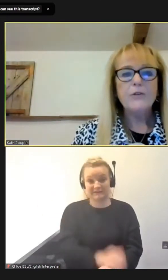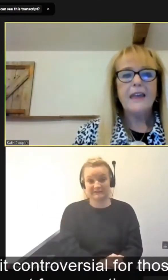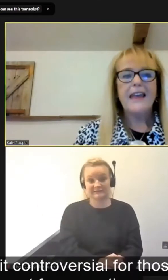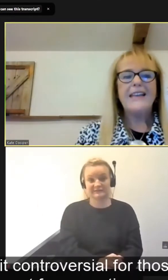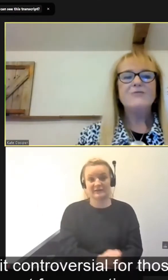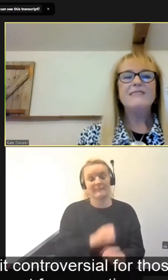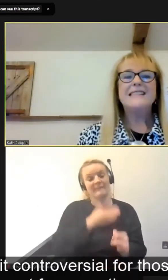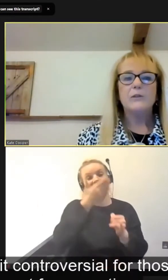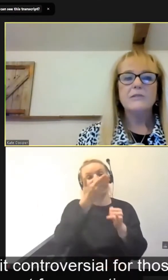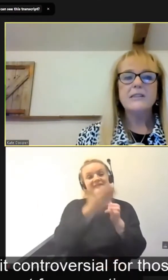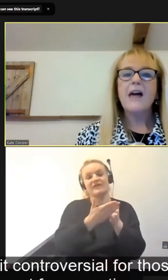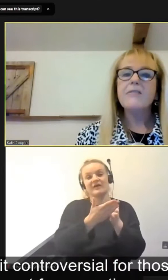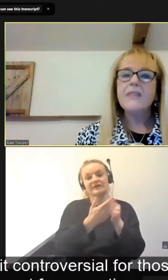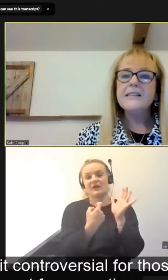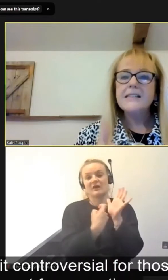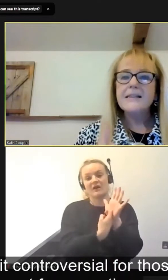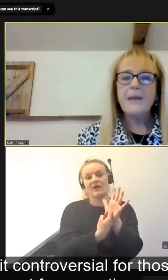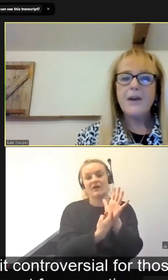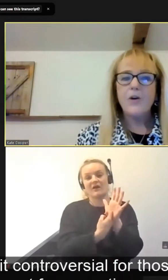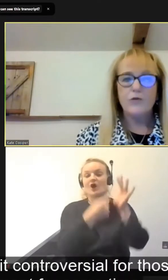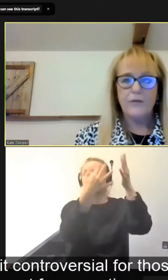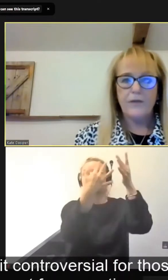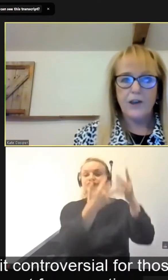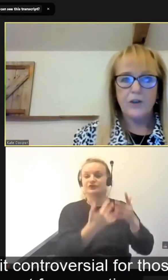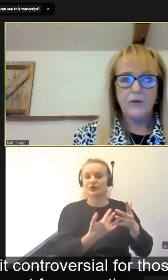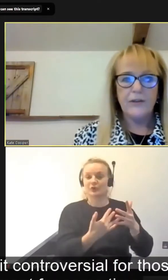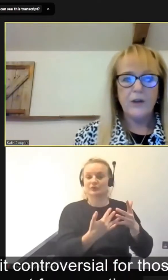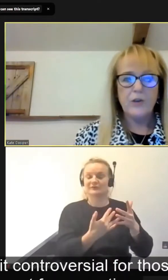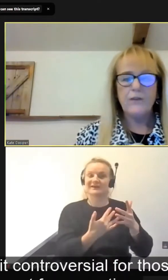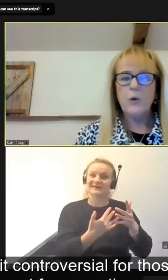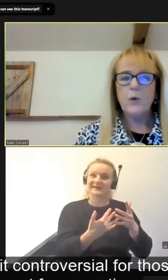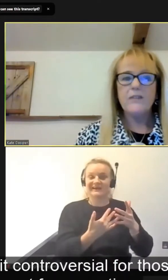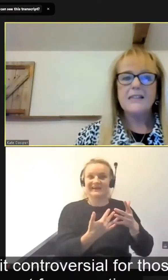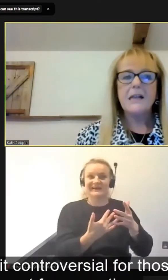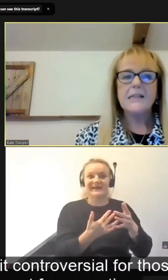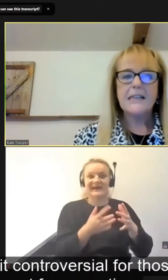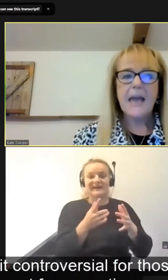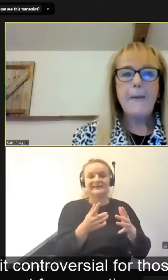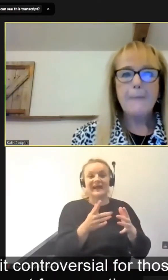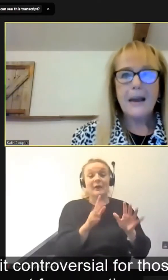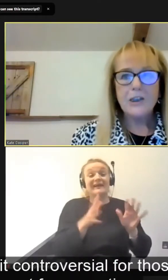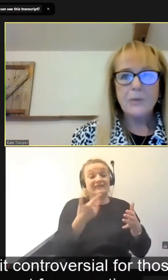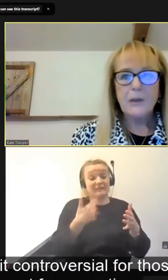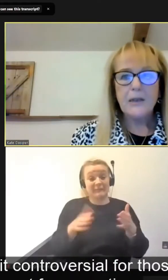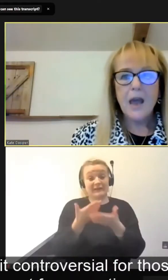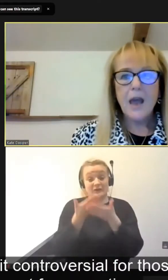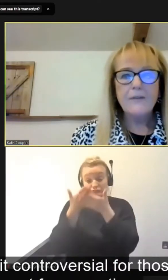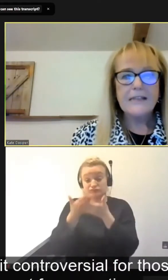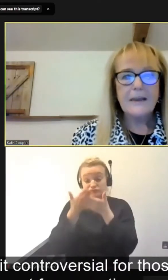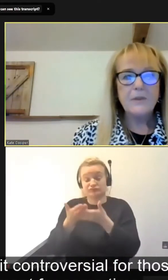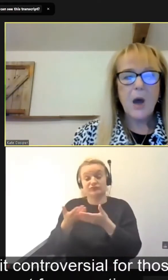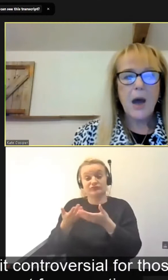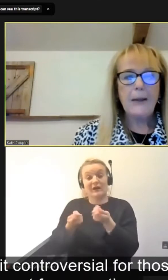final thing is results. Now this is a bit controversial for those of you who have studied management for some time,